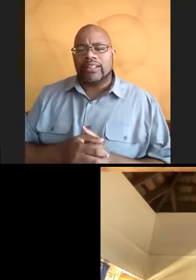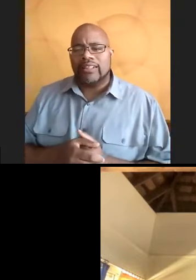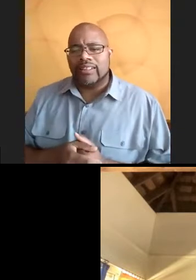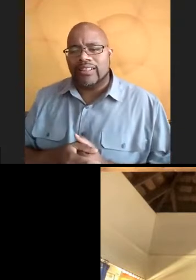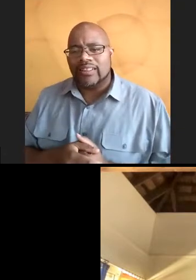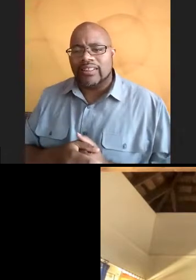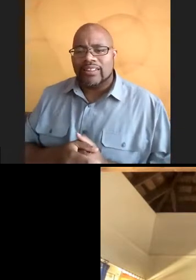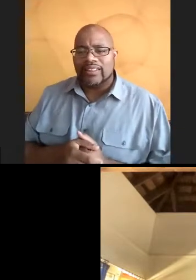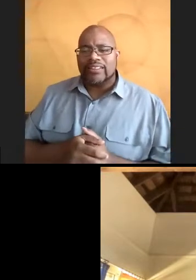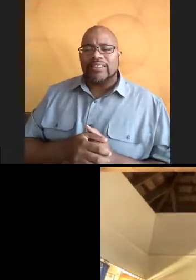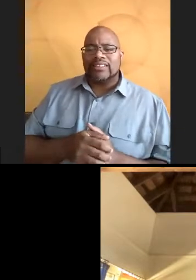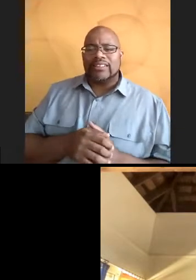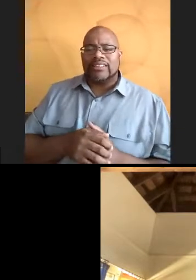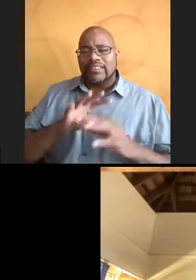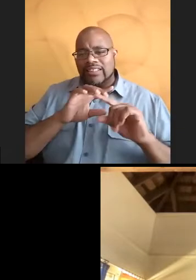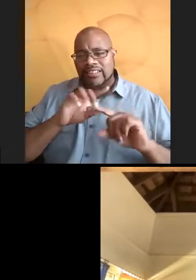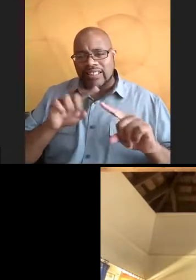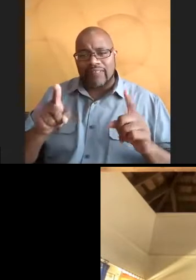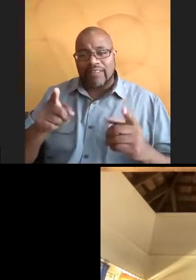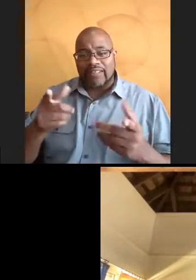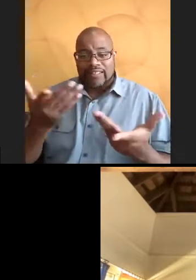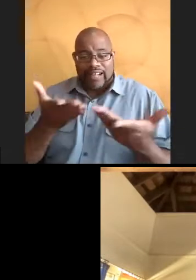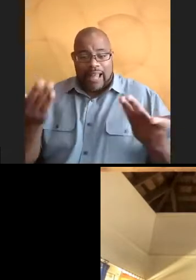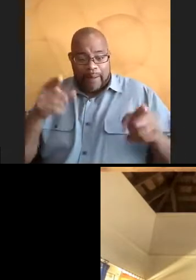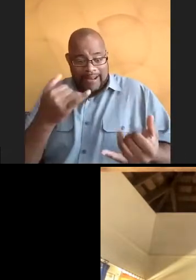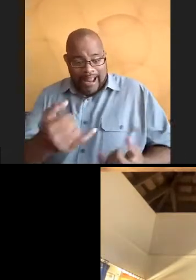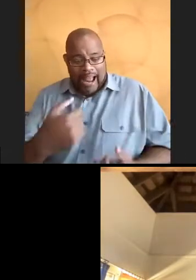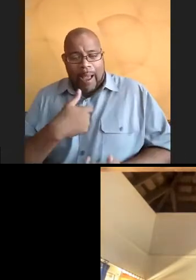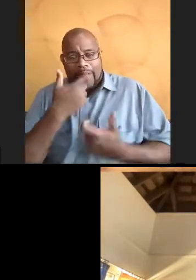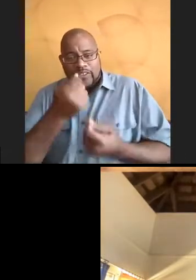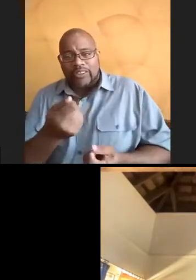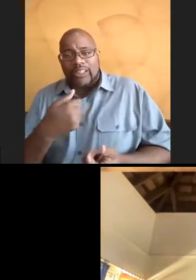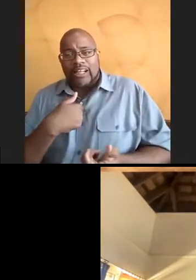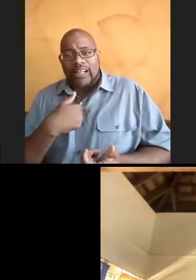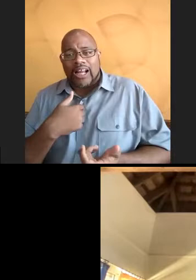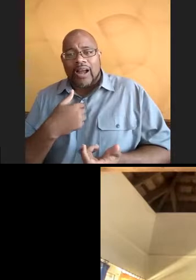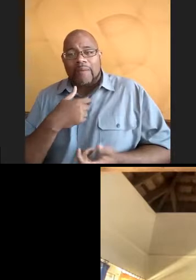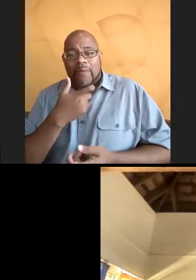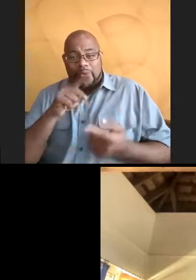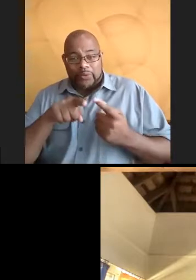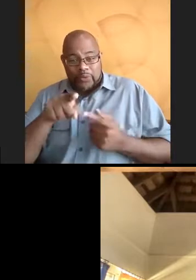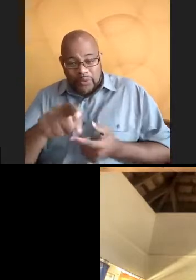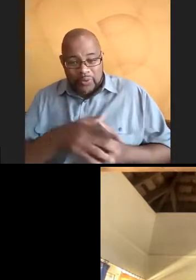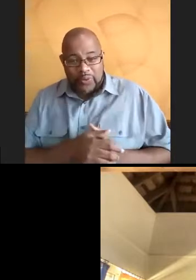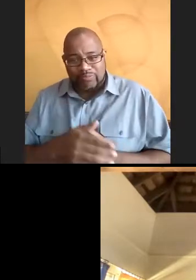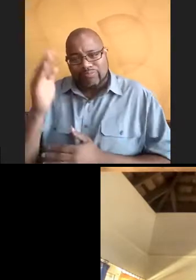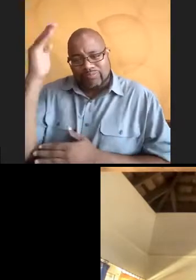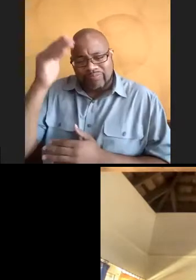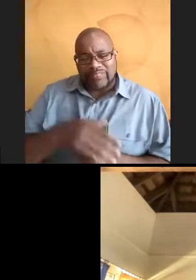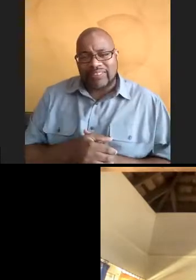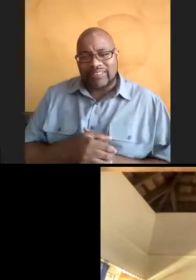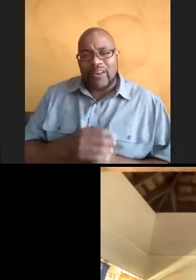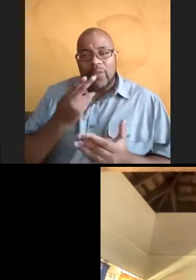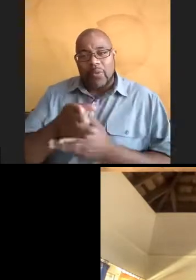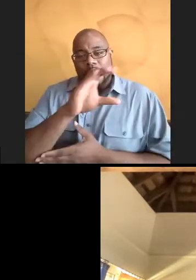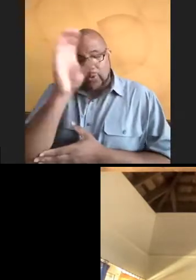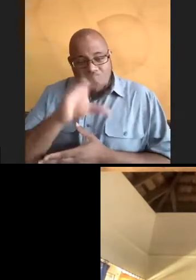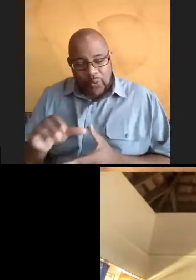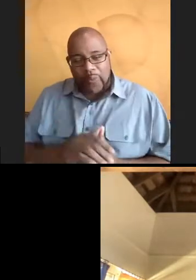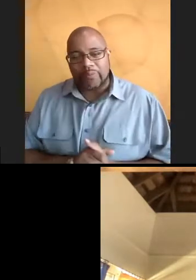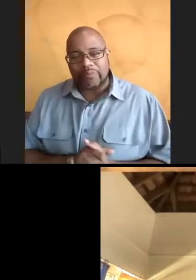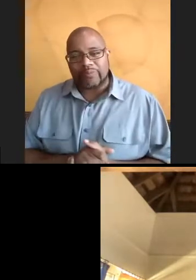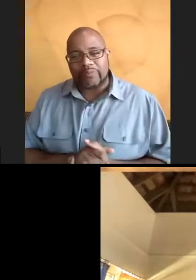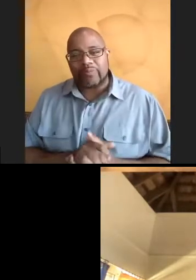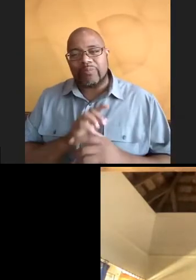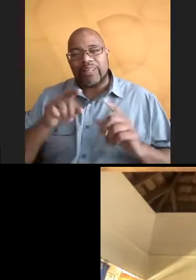stuff that's going on in Moraya now, and I'm interested, and I will be tuning into y'all's symposium via Zoom. But yes,